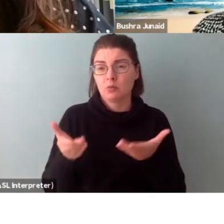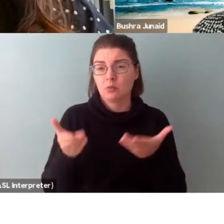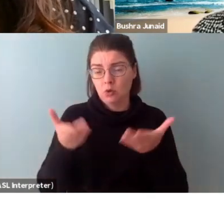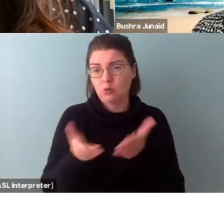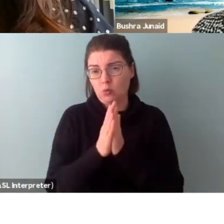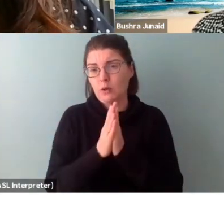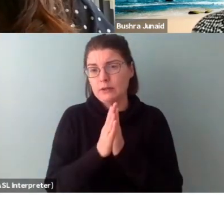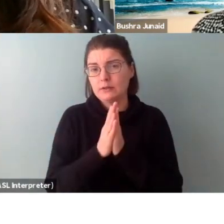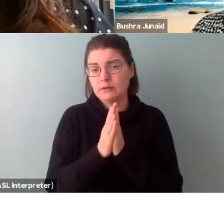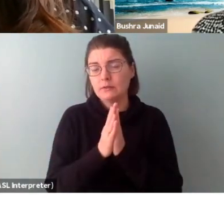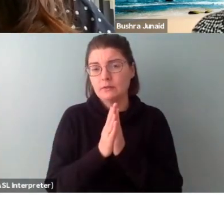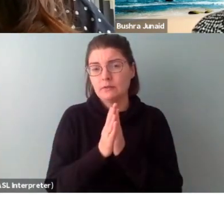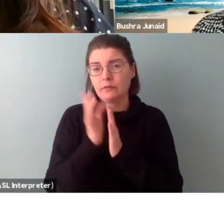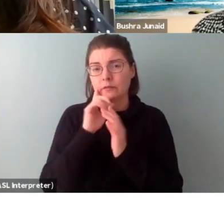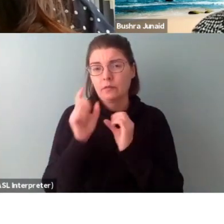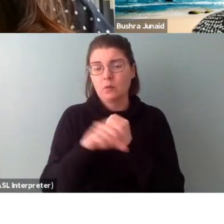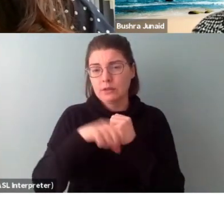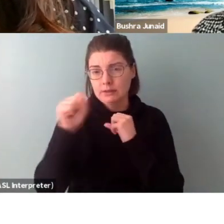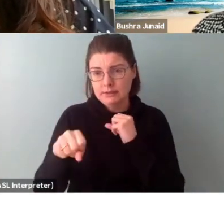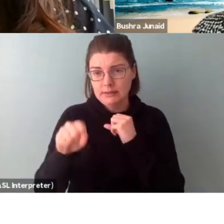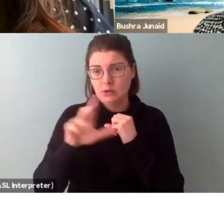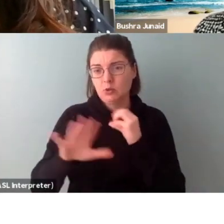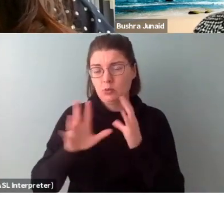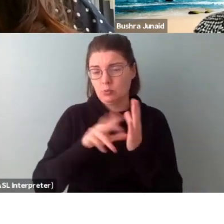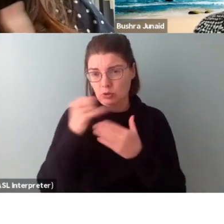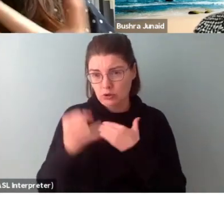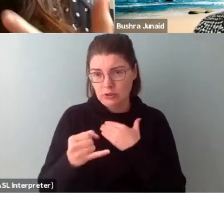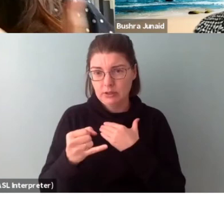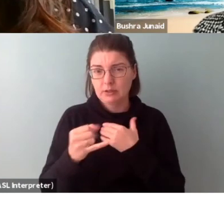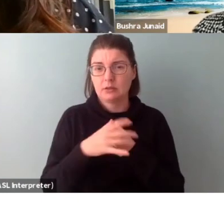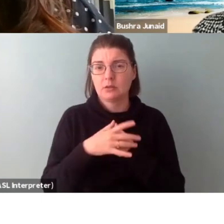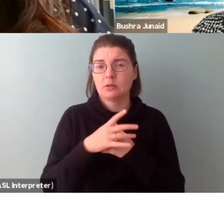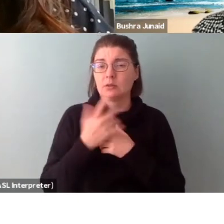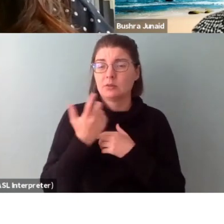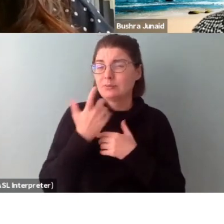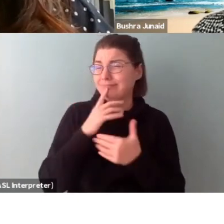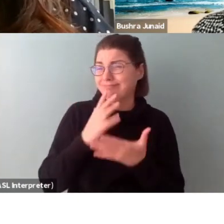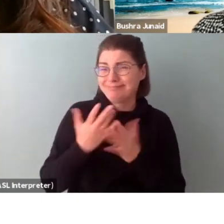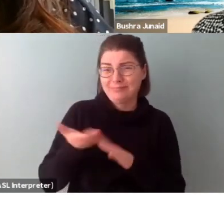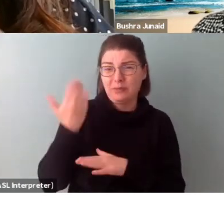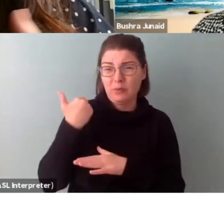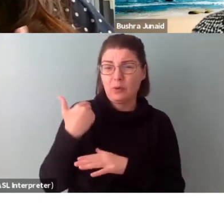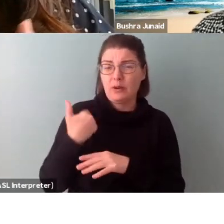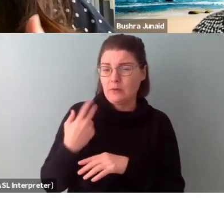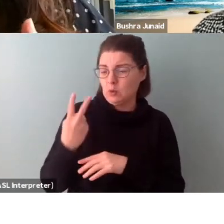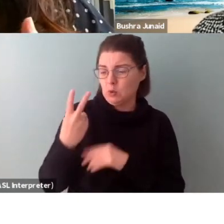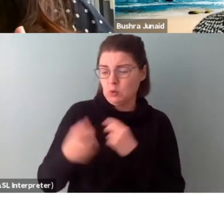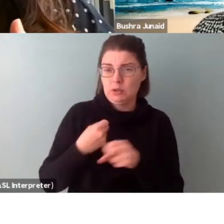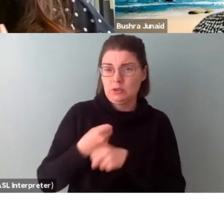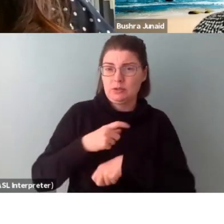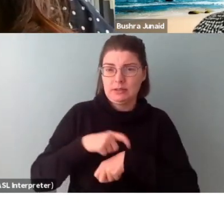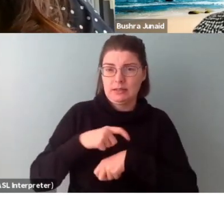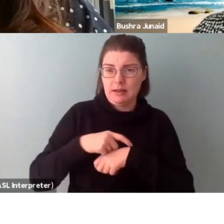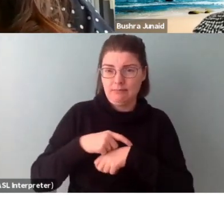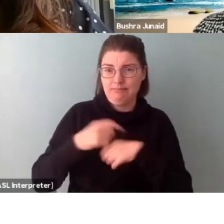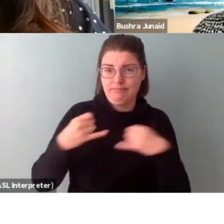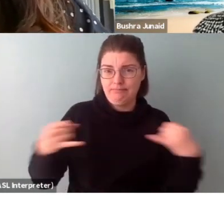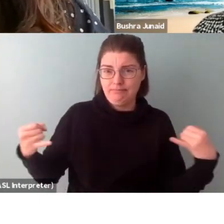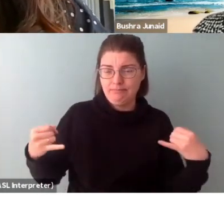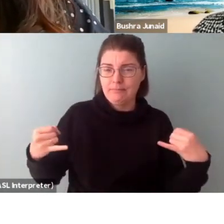request for extending your project. We spoke to earlier, there's a two year timeframe in which